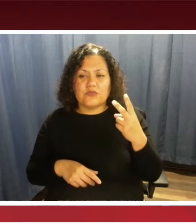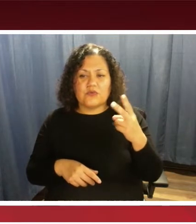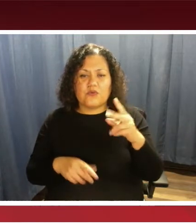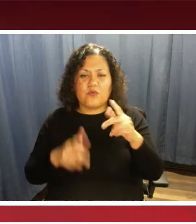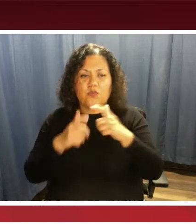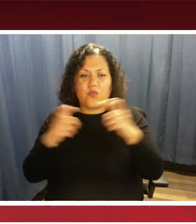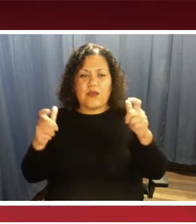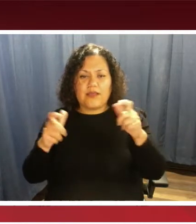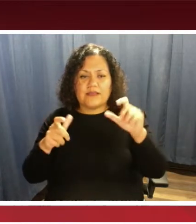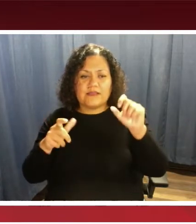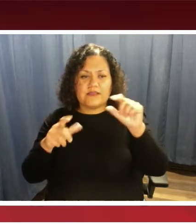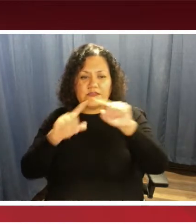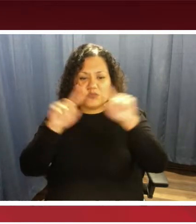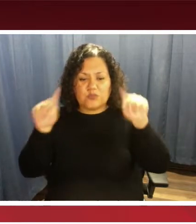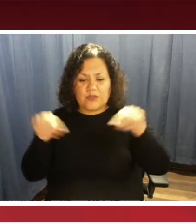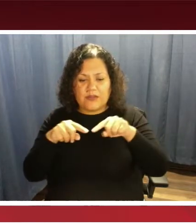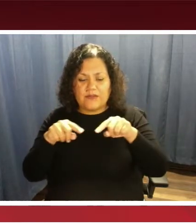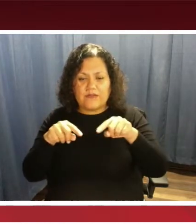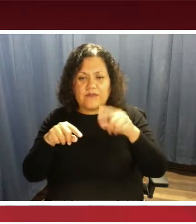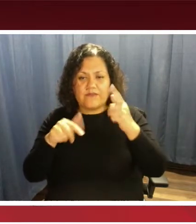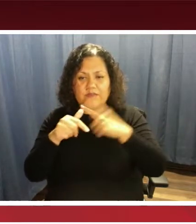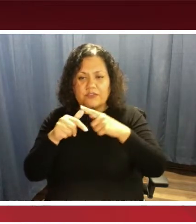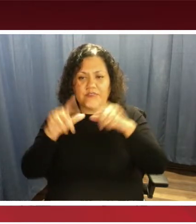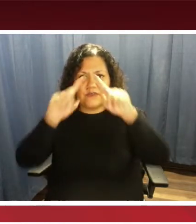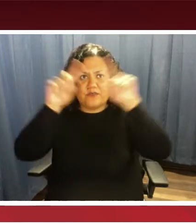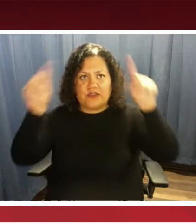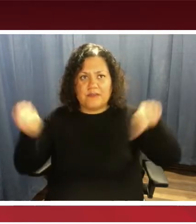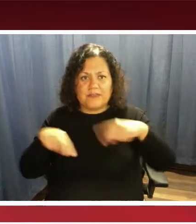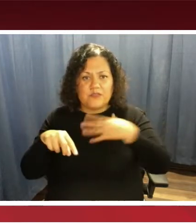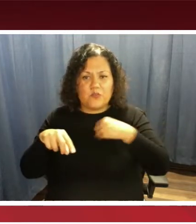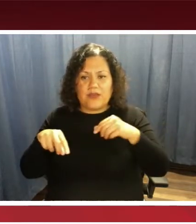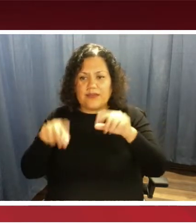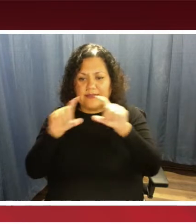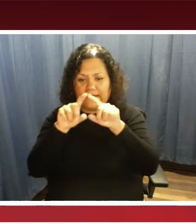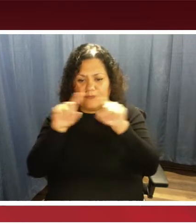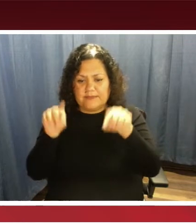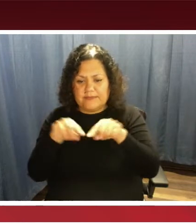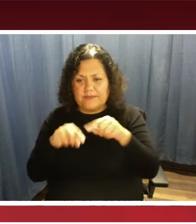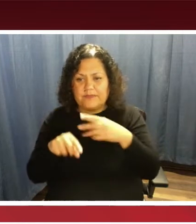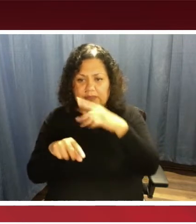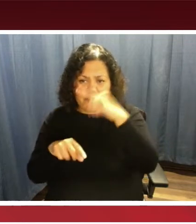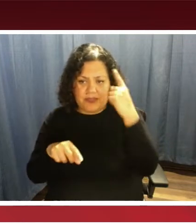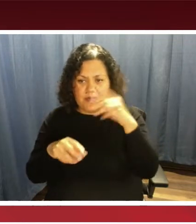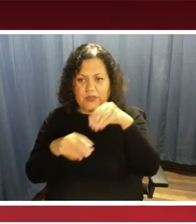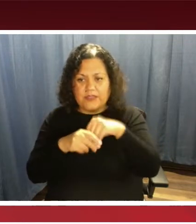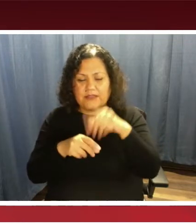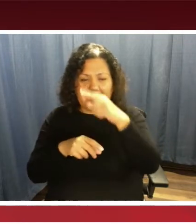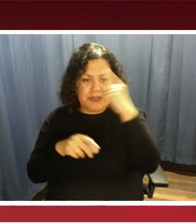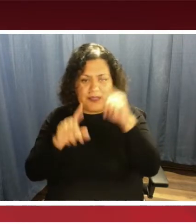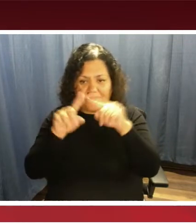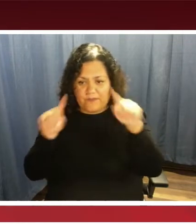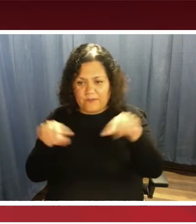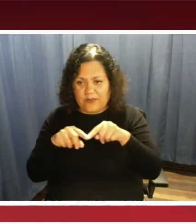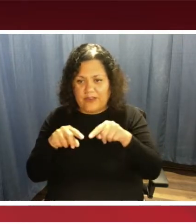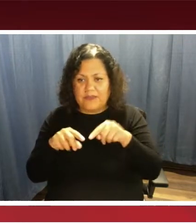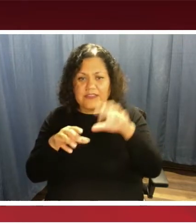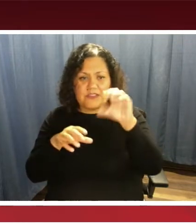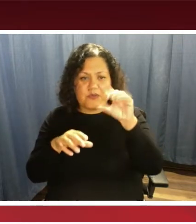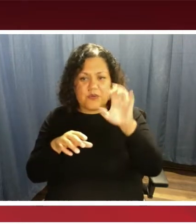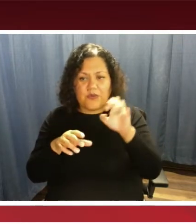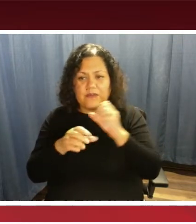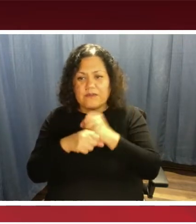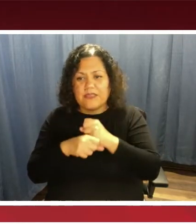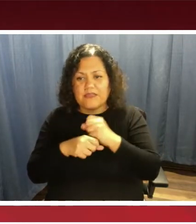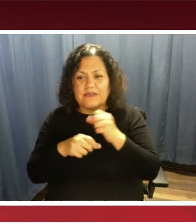The outer frame is white, and the inner frame is black. Within the black frame is the code made up of small